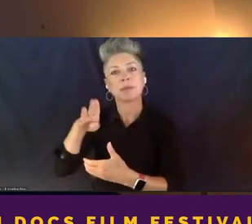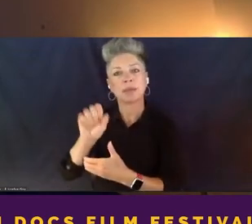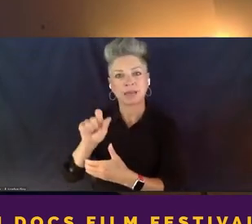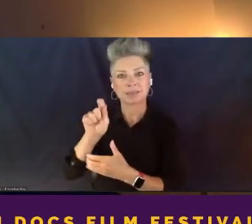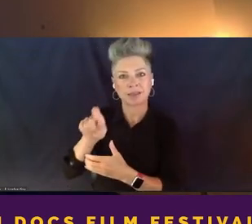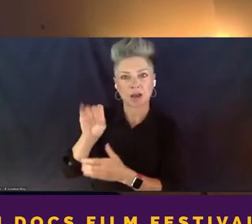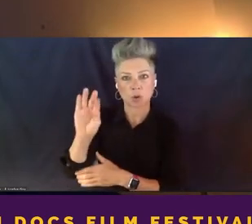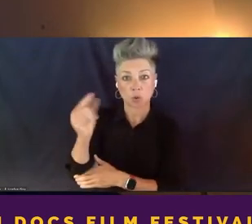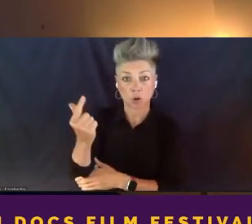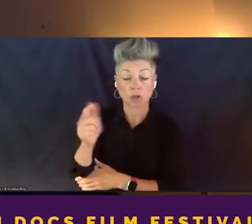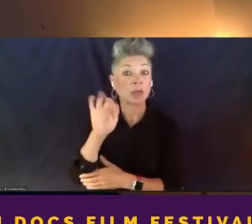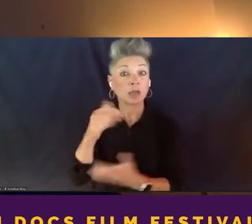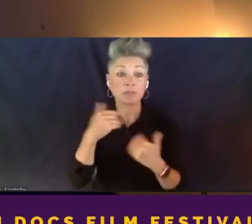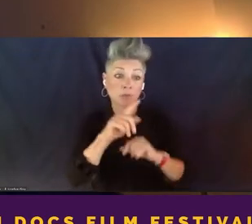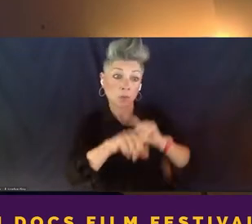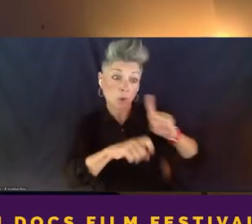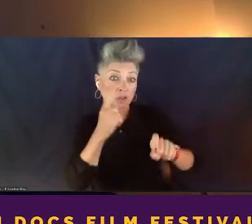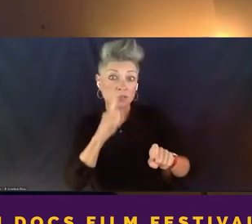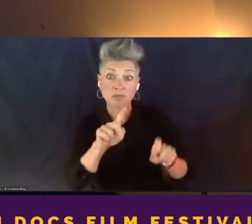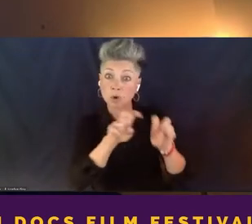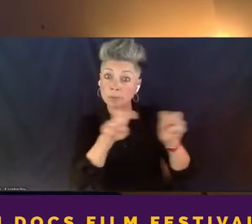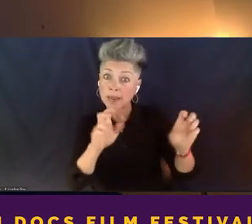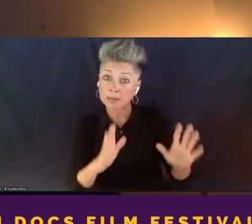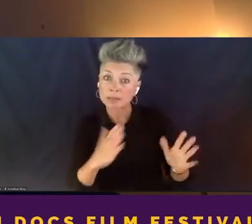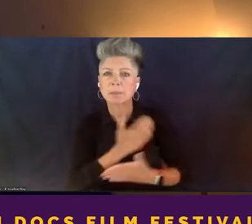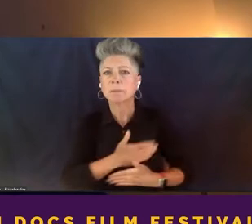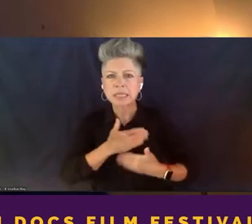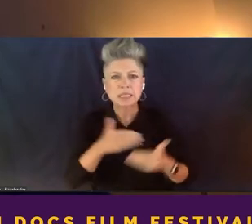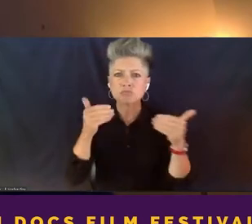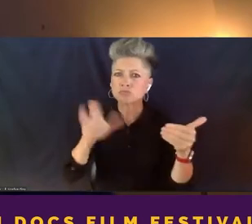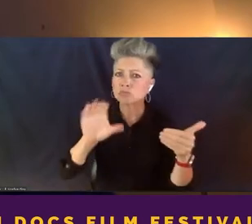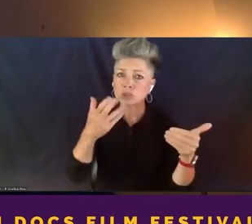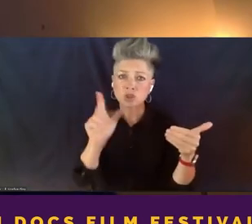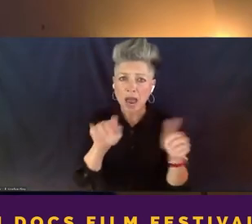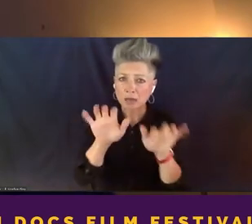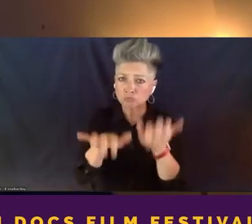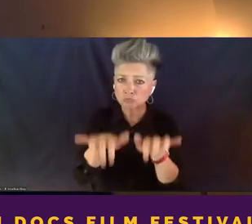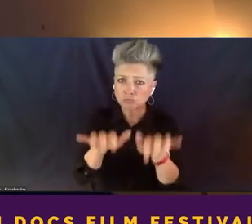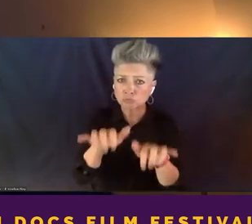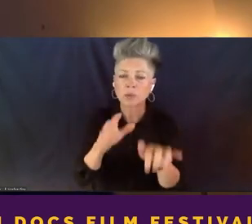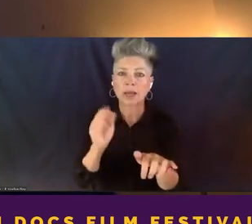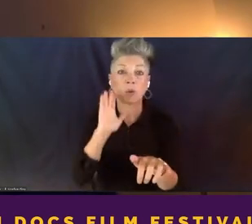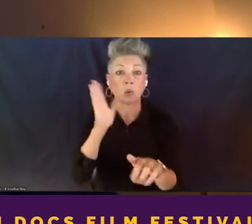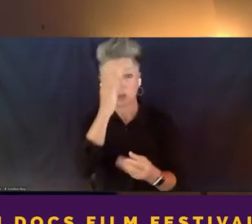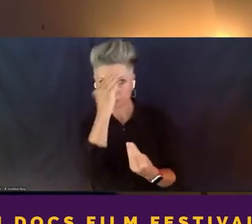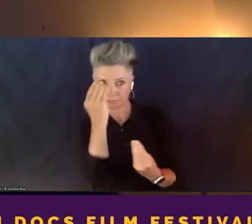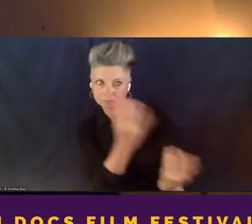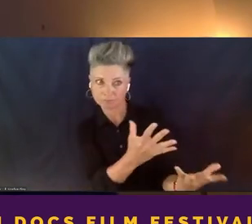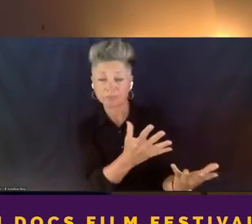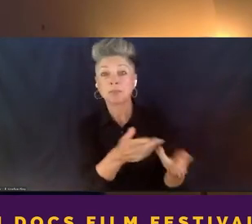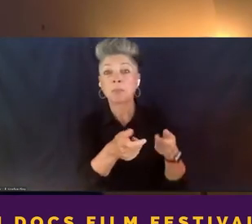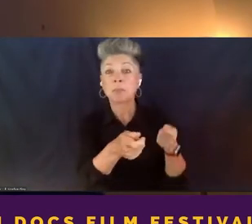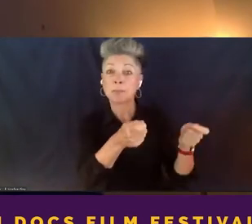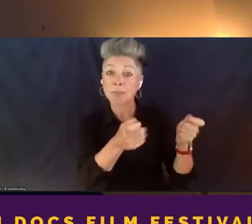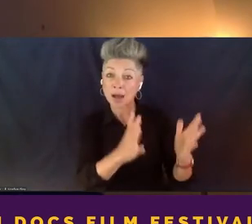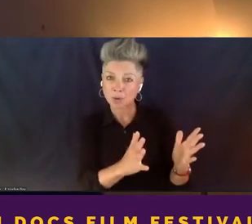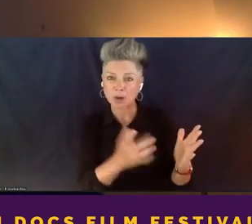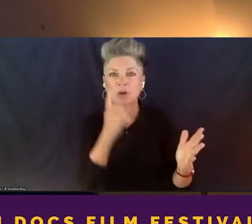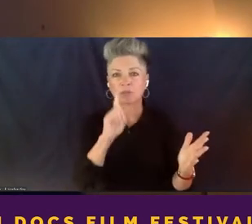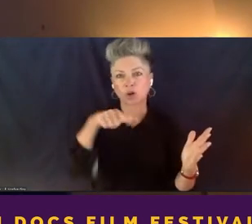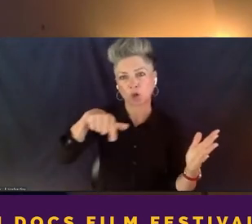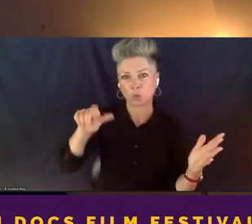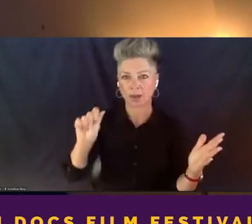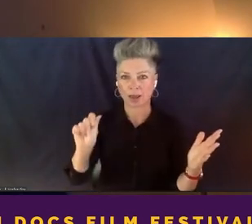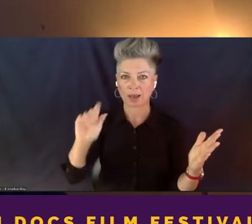you have questions for our panelists, please include those in the chat and we will feed those to the moderator for our Q&A